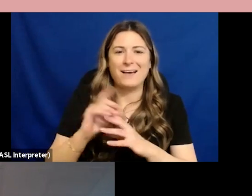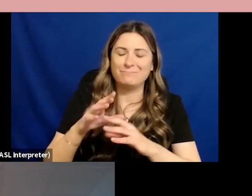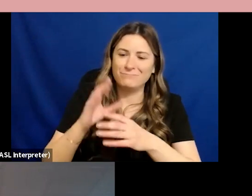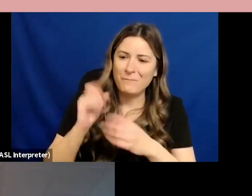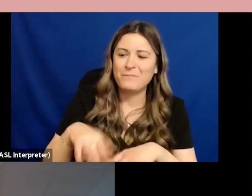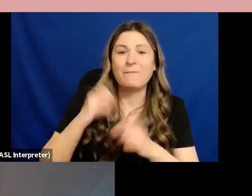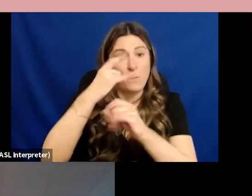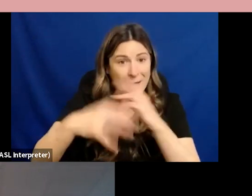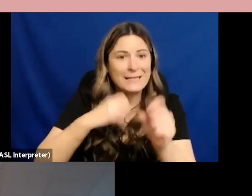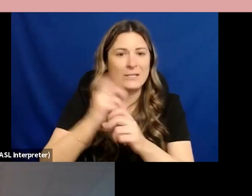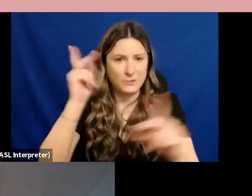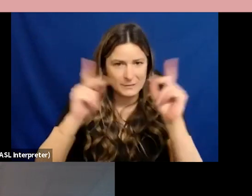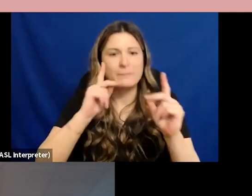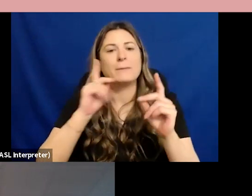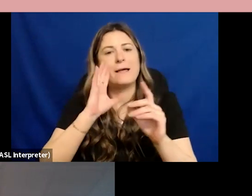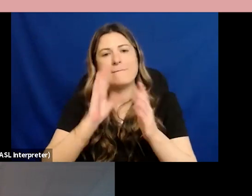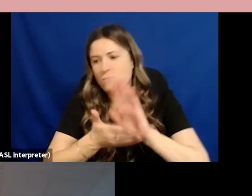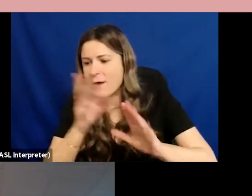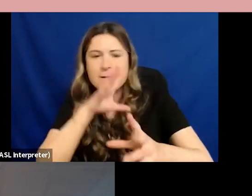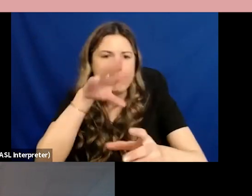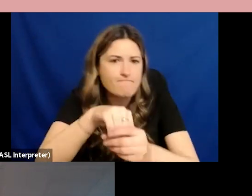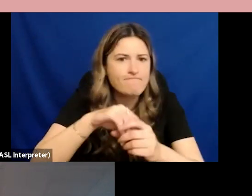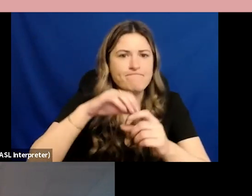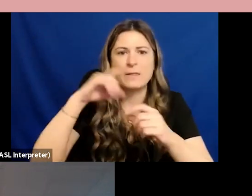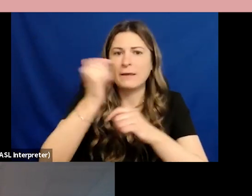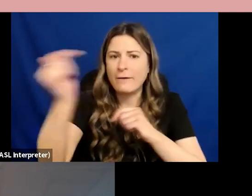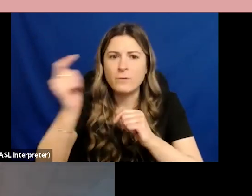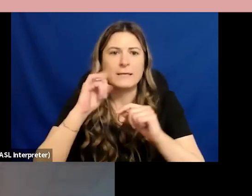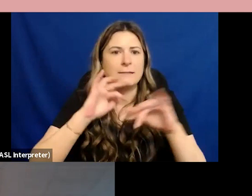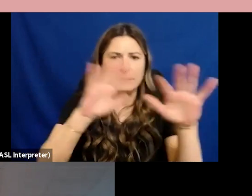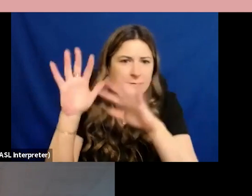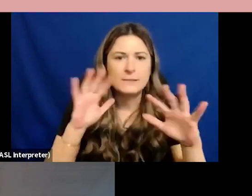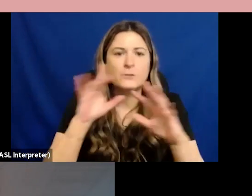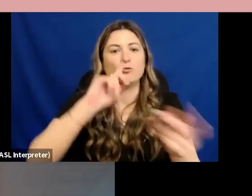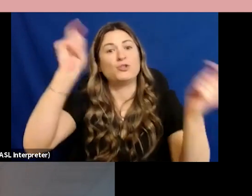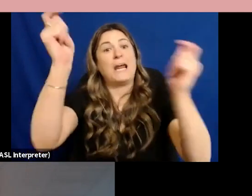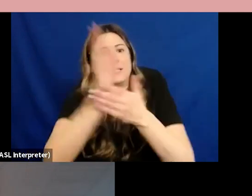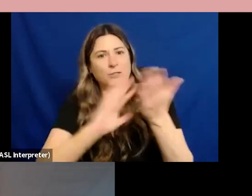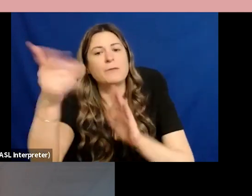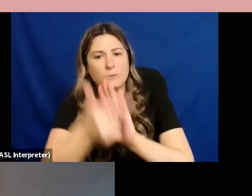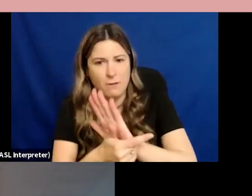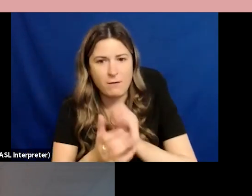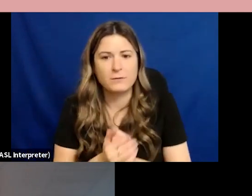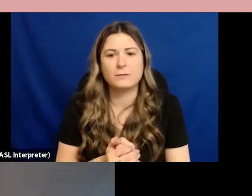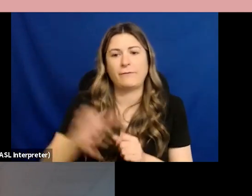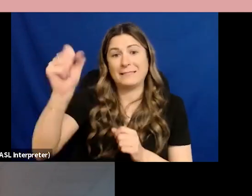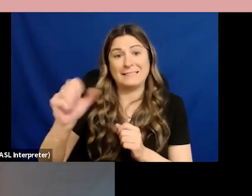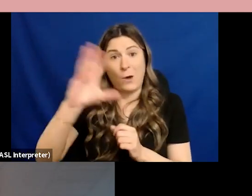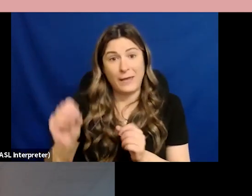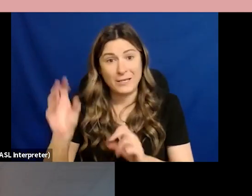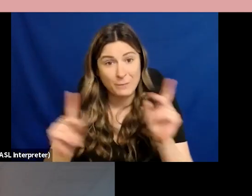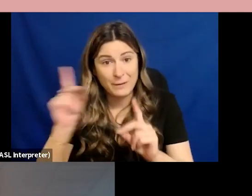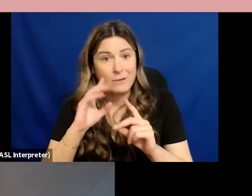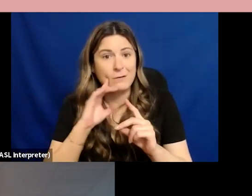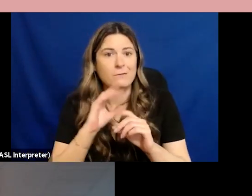to change things whether it was south asian people that were fighting for the vote or you know newly um new